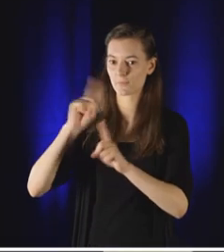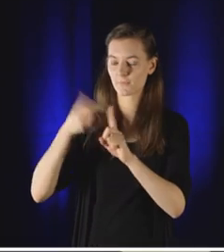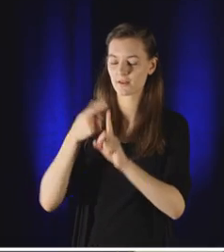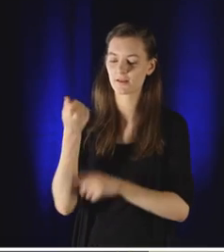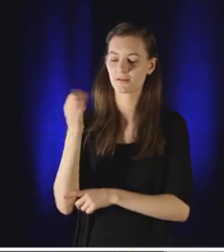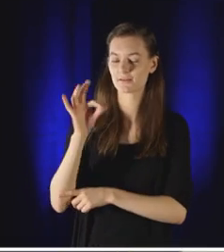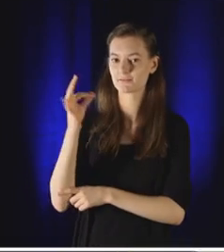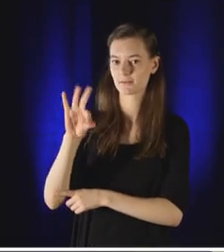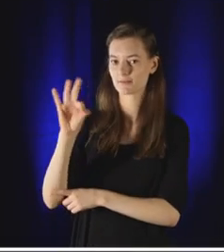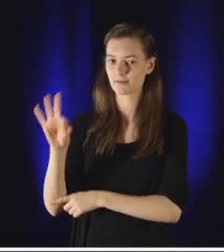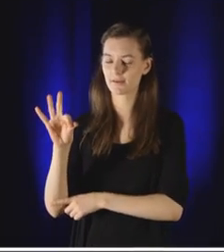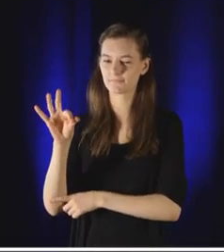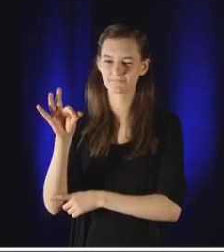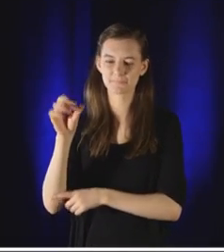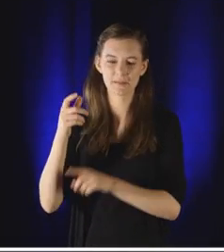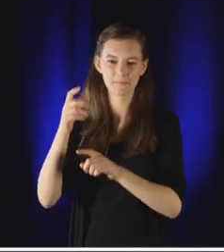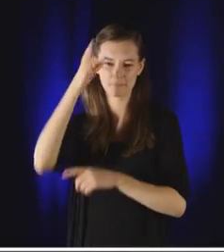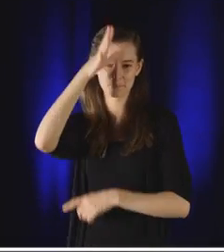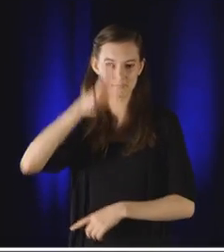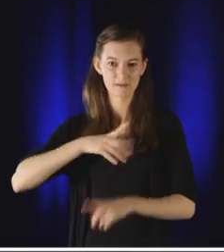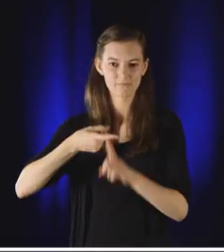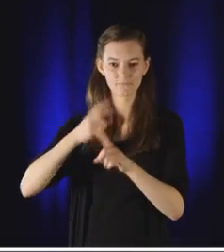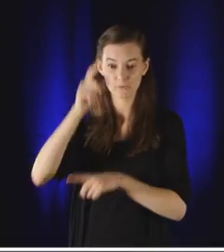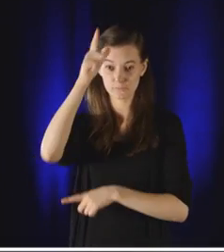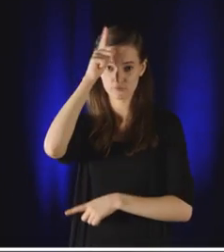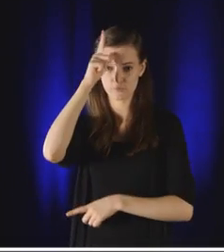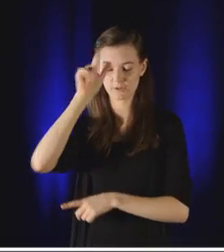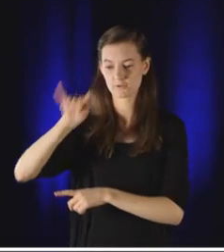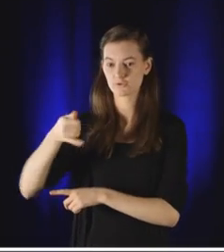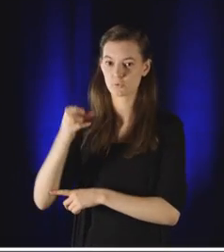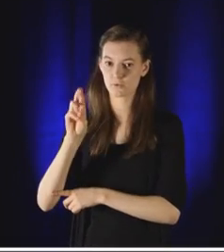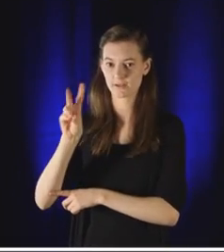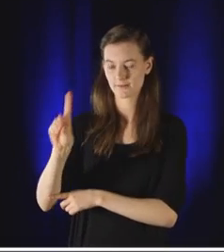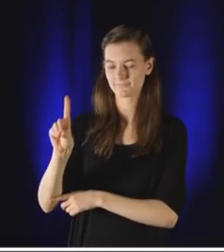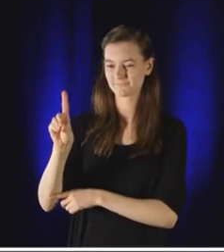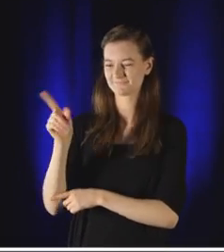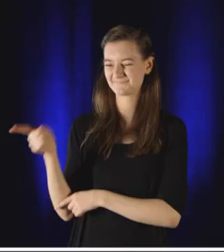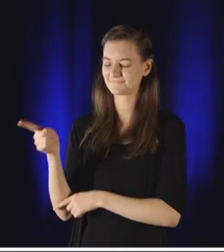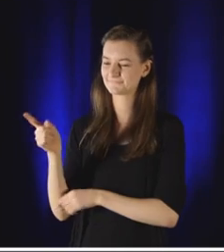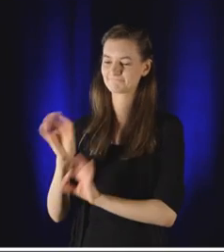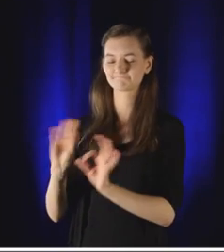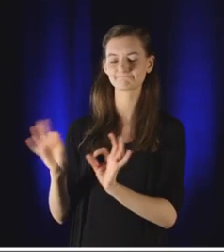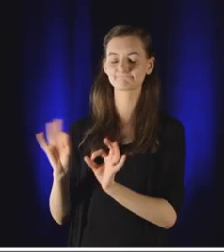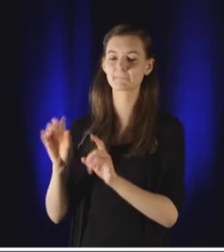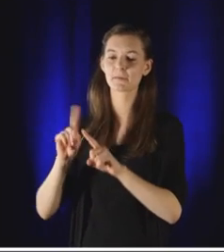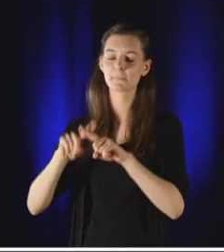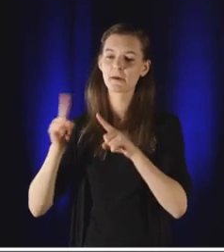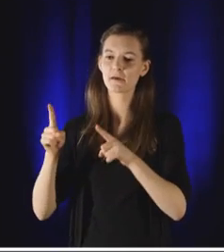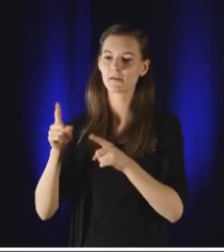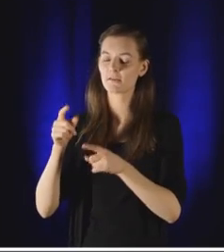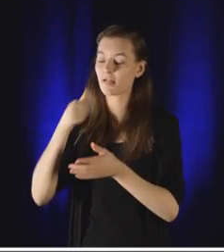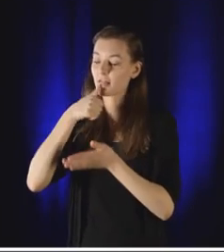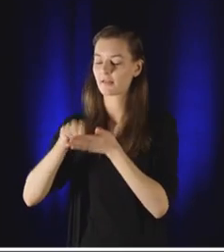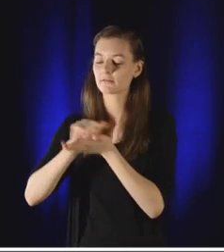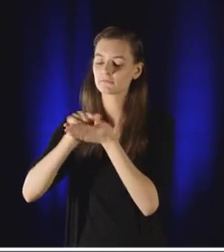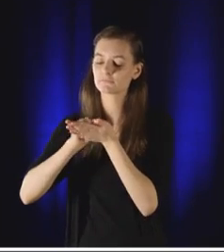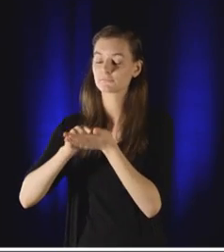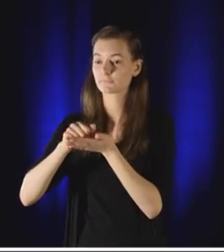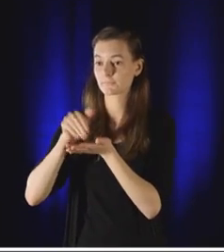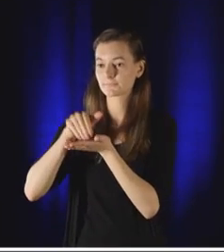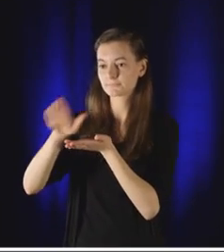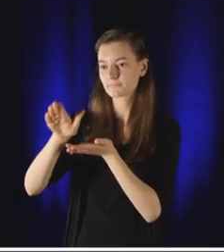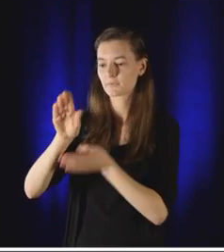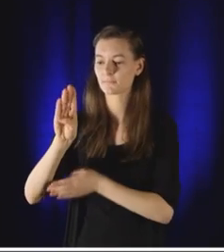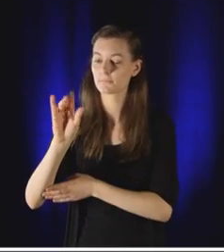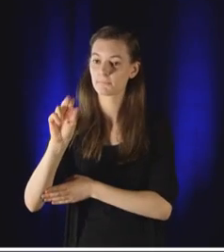ISIS was started way back in 1999 by a Jordanian man named al-Zarqawi. He was kind of a nobody. He sent letters to